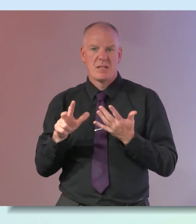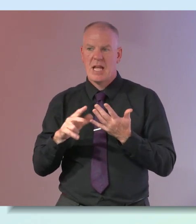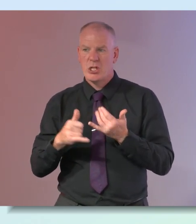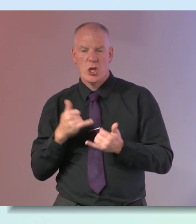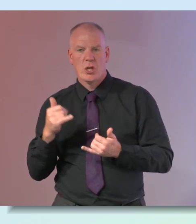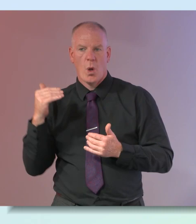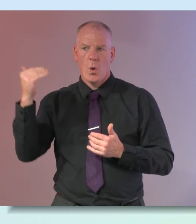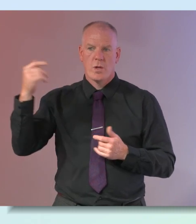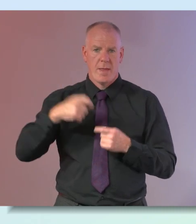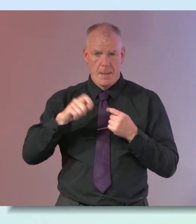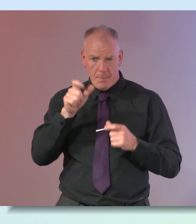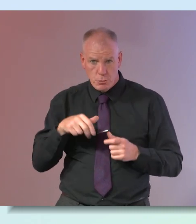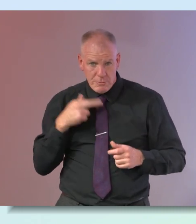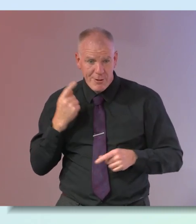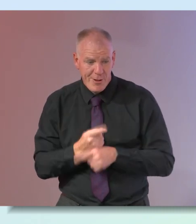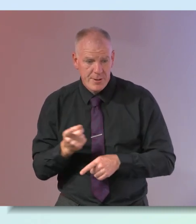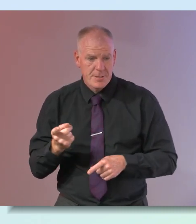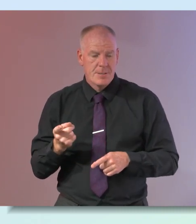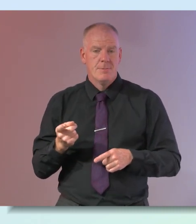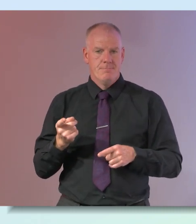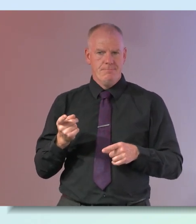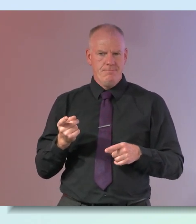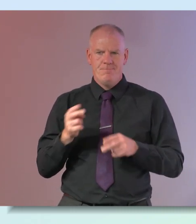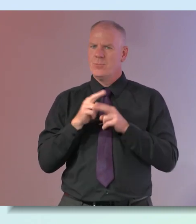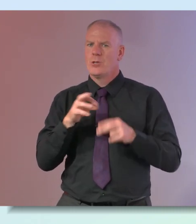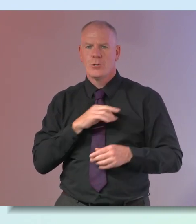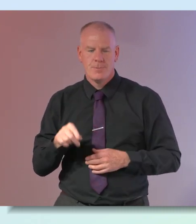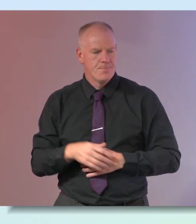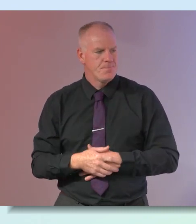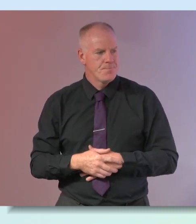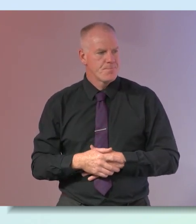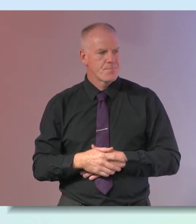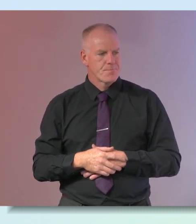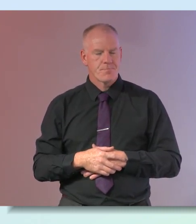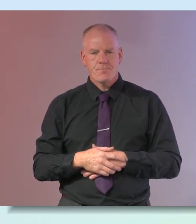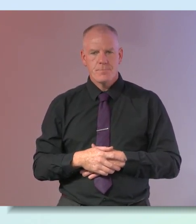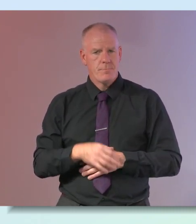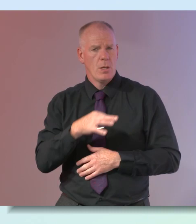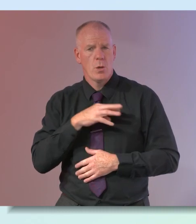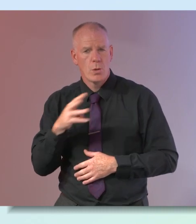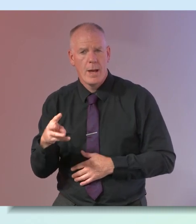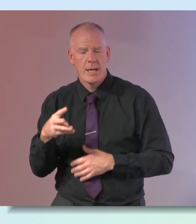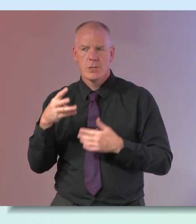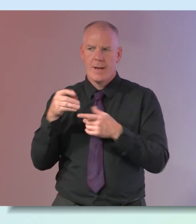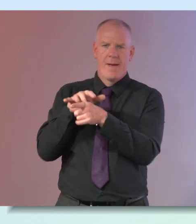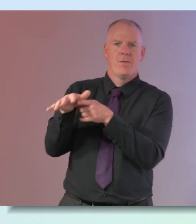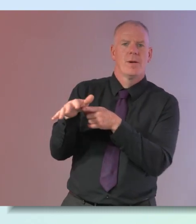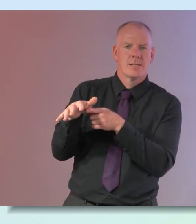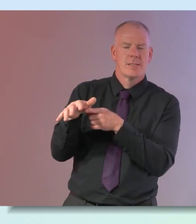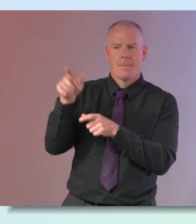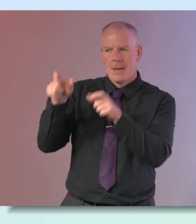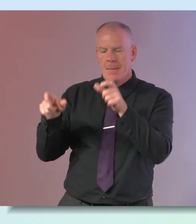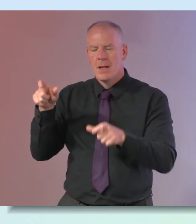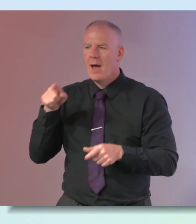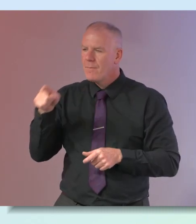um older than the person who owns the heart then clearly that's not good so it's a really good way of um incentivizing someone well if